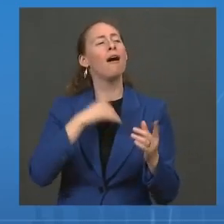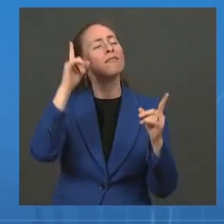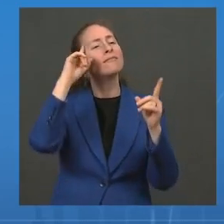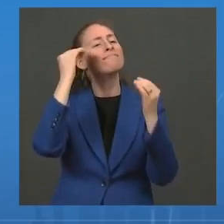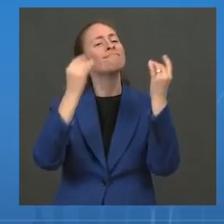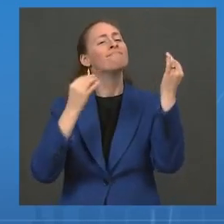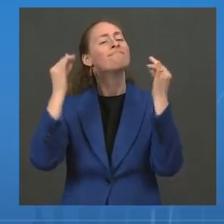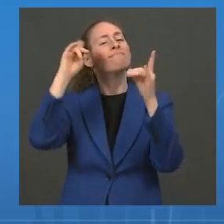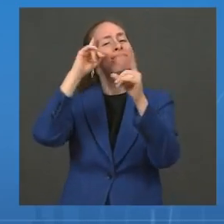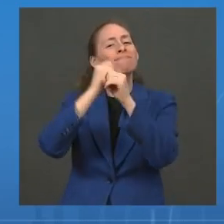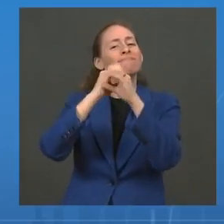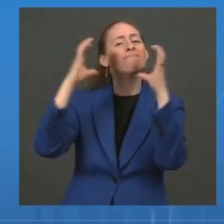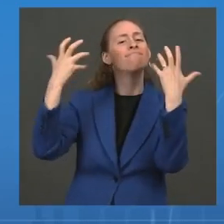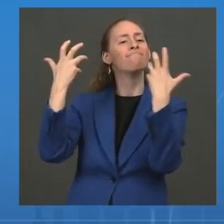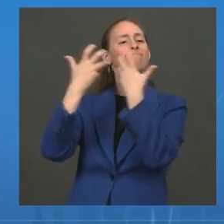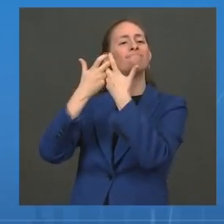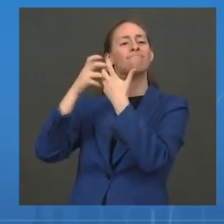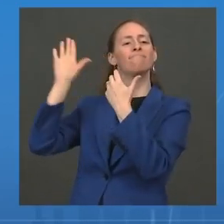President Harris.